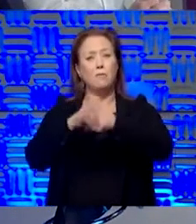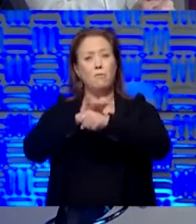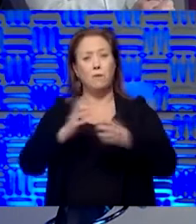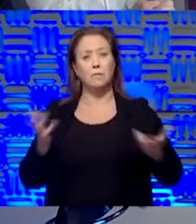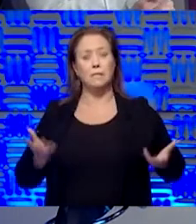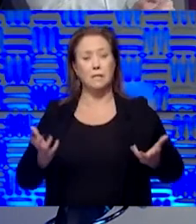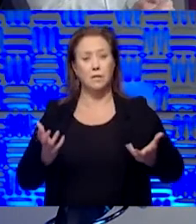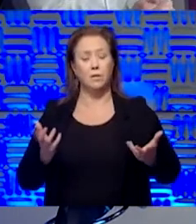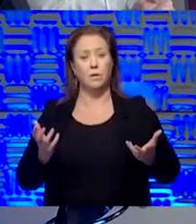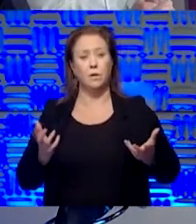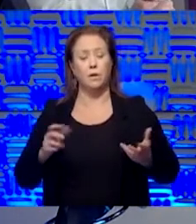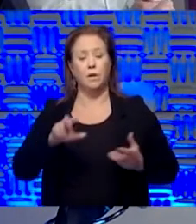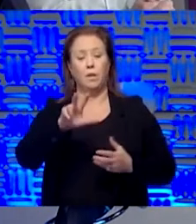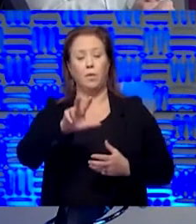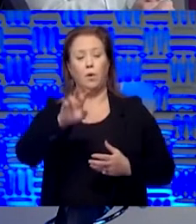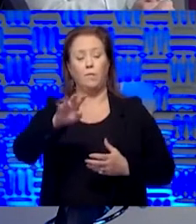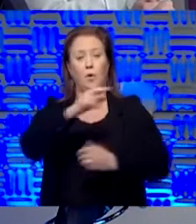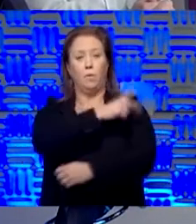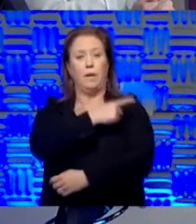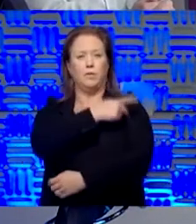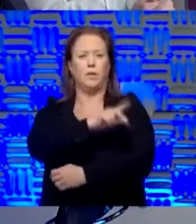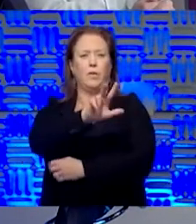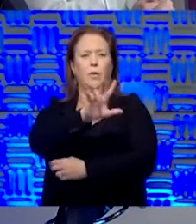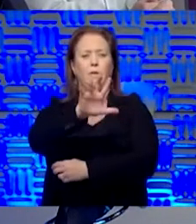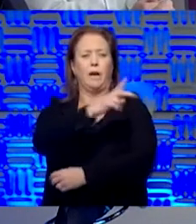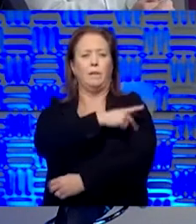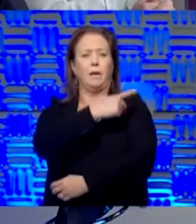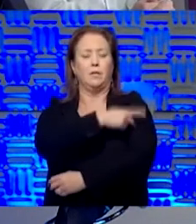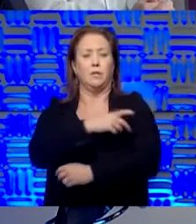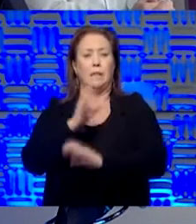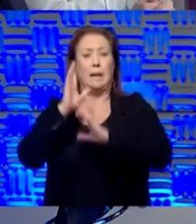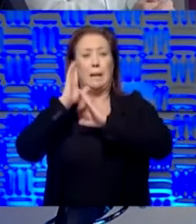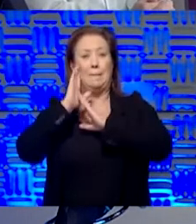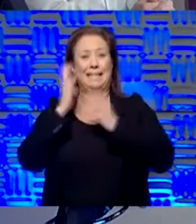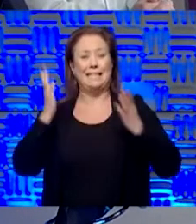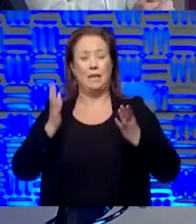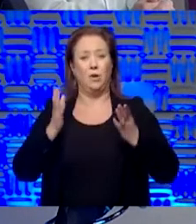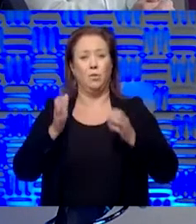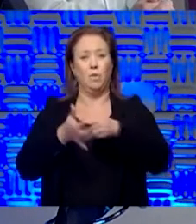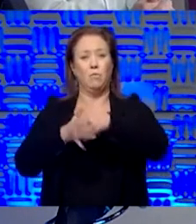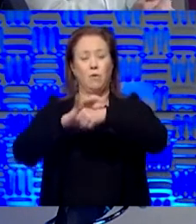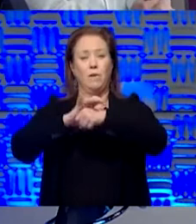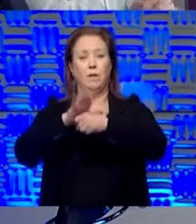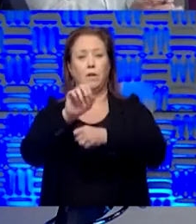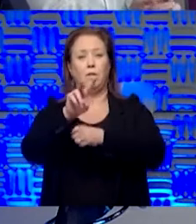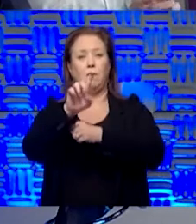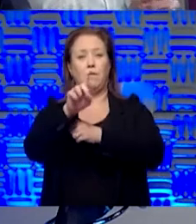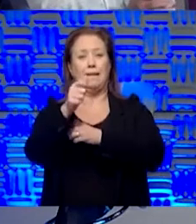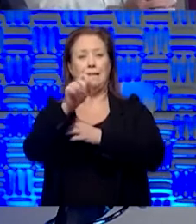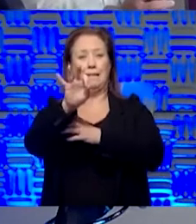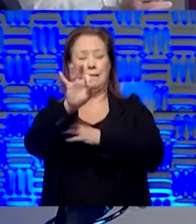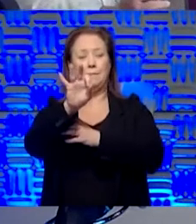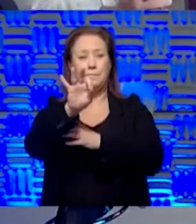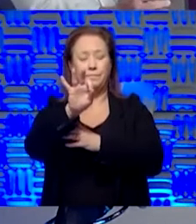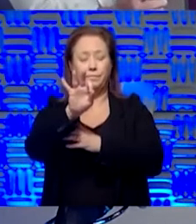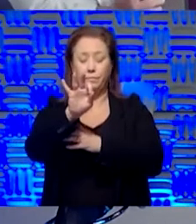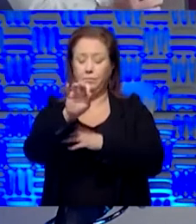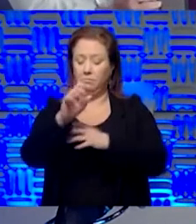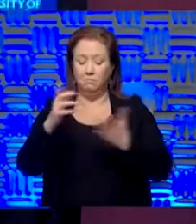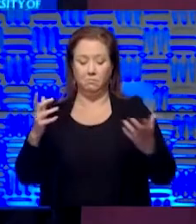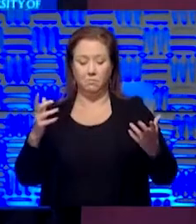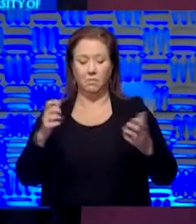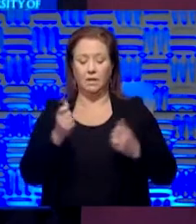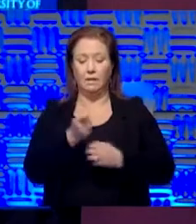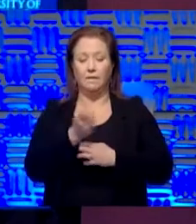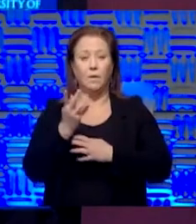have, um, 34 patients or 35 patients in beds this morning with coronavirus and with COVID-19 and all it takes